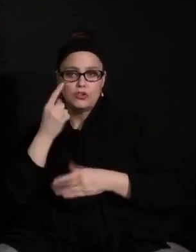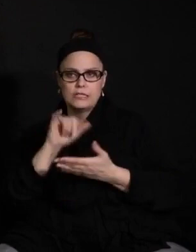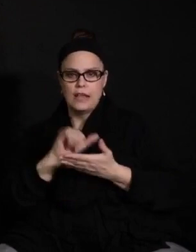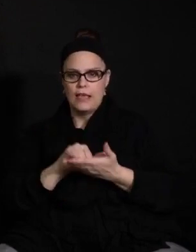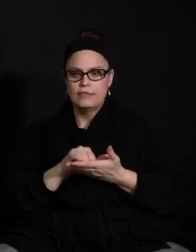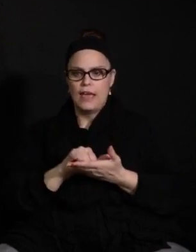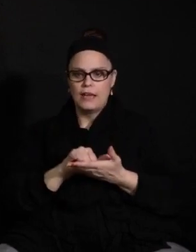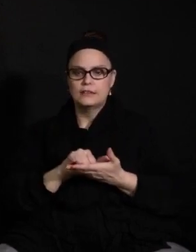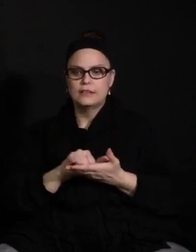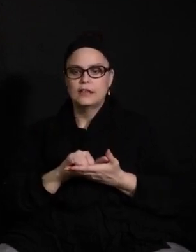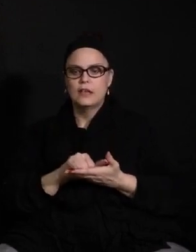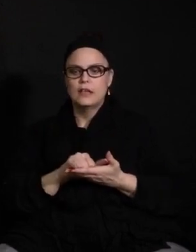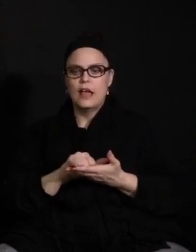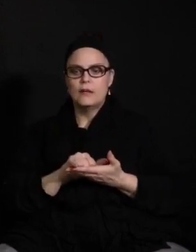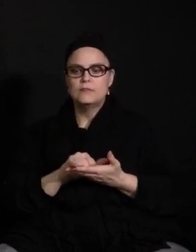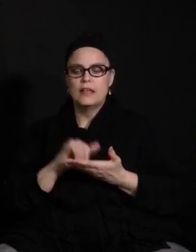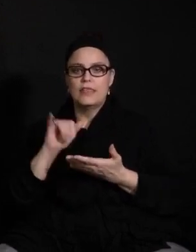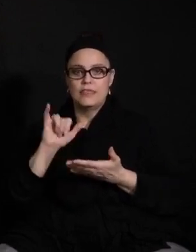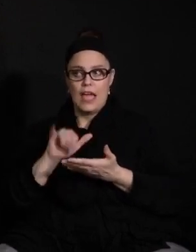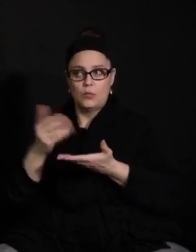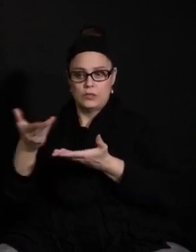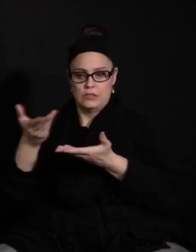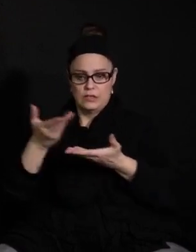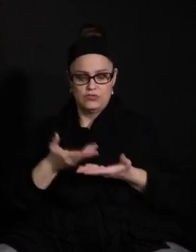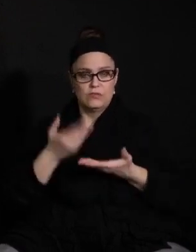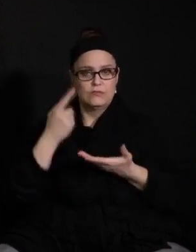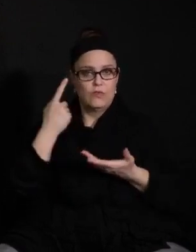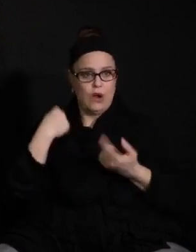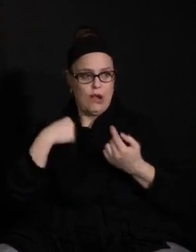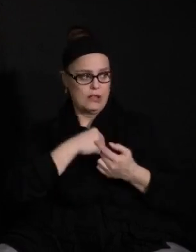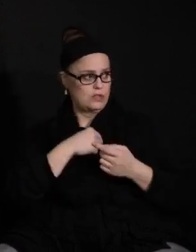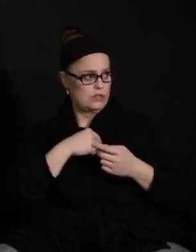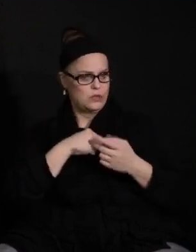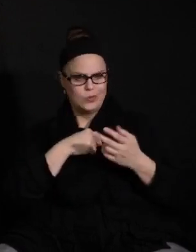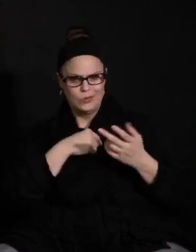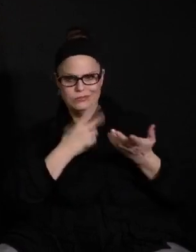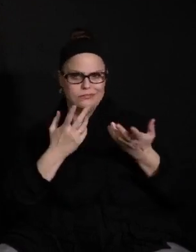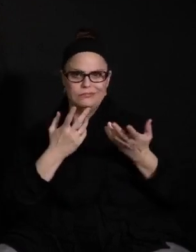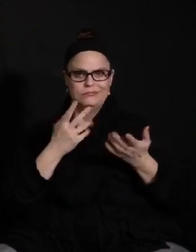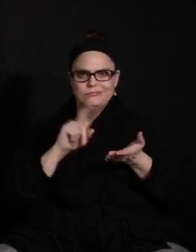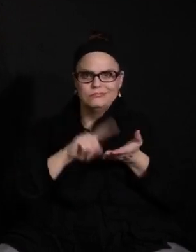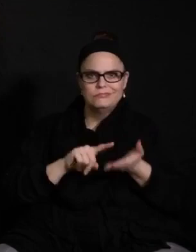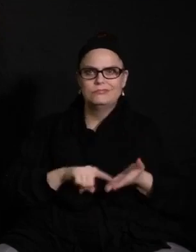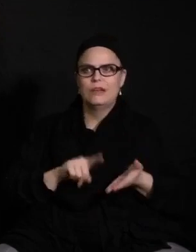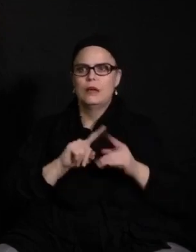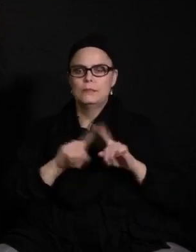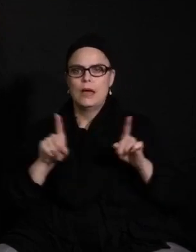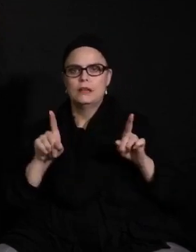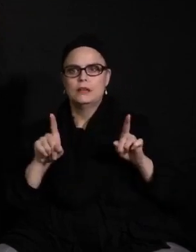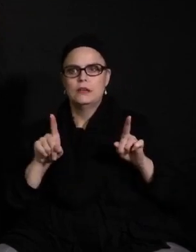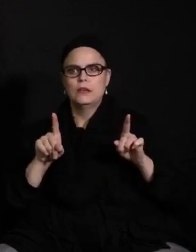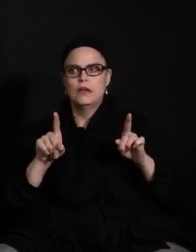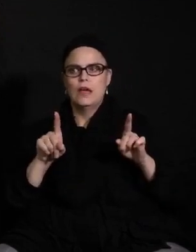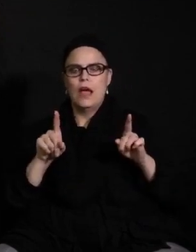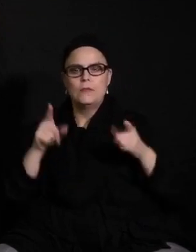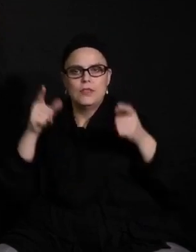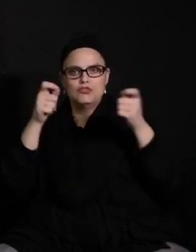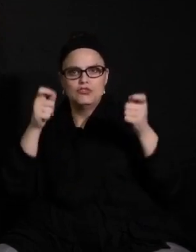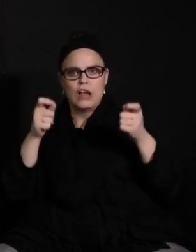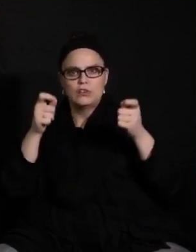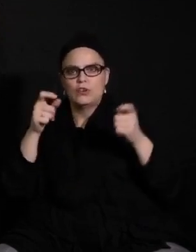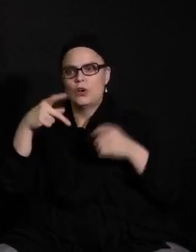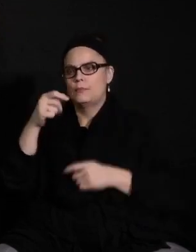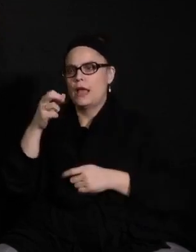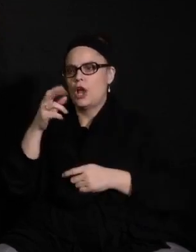is something that actually came to me today as well for us to look into. But I wanted to share with you with director parent shared with me. He couldn't be with us